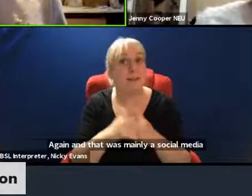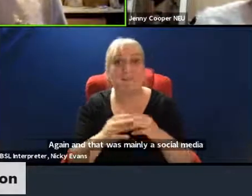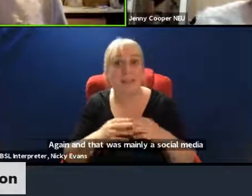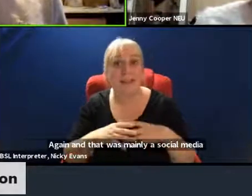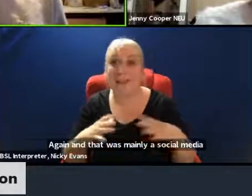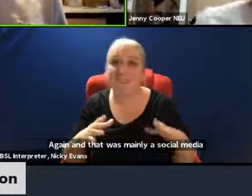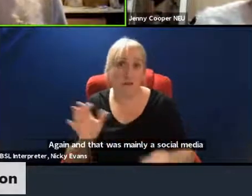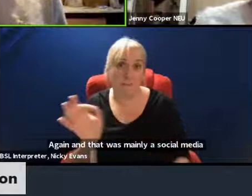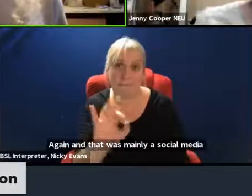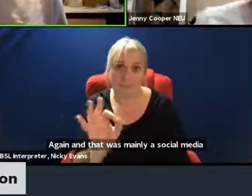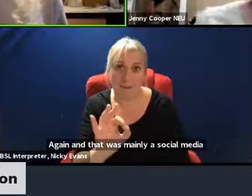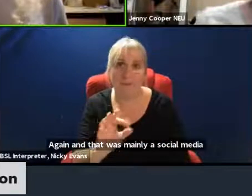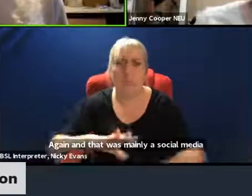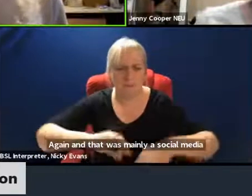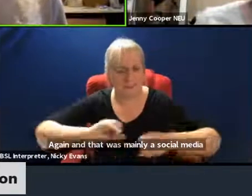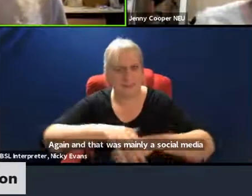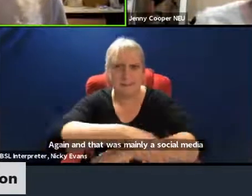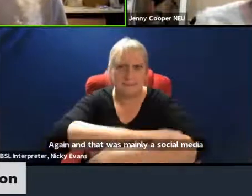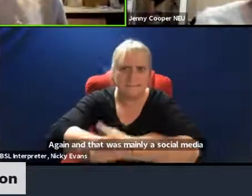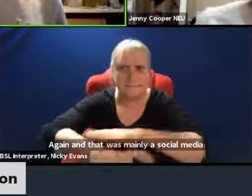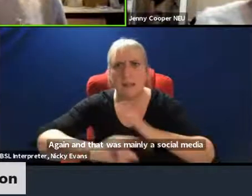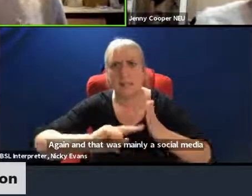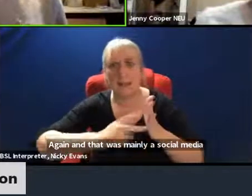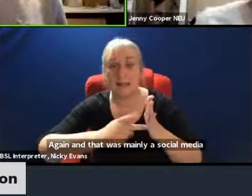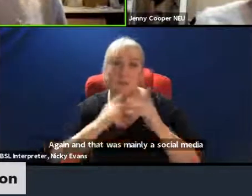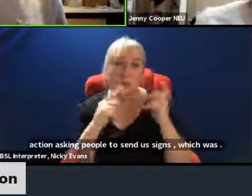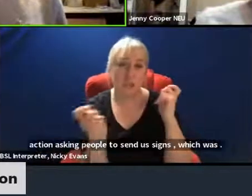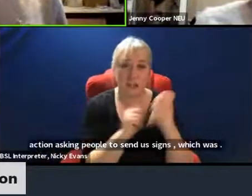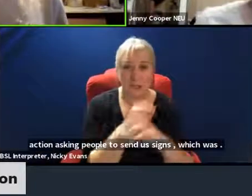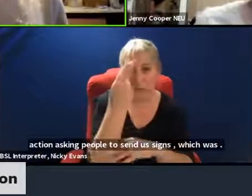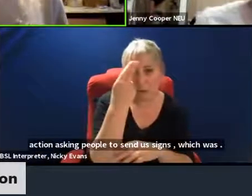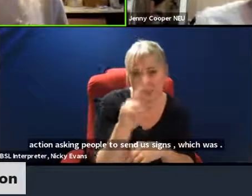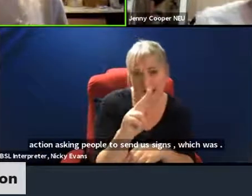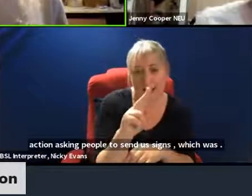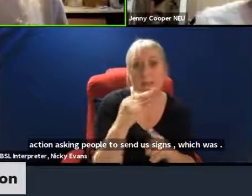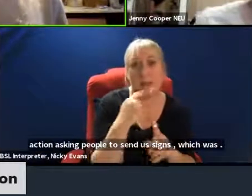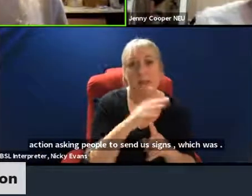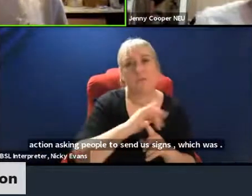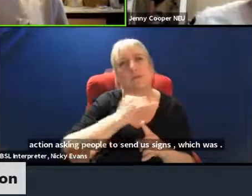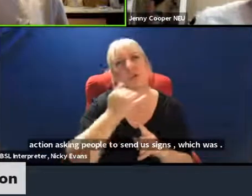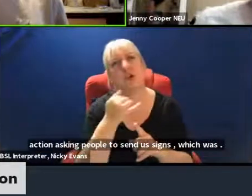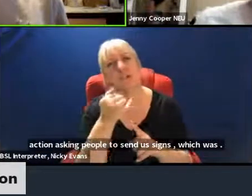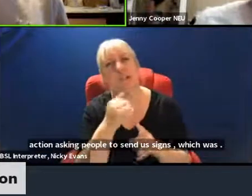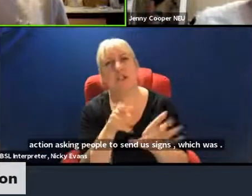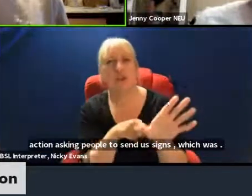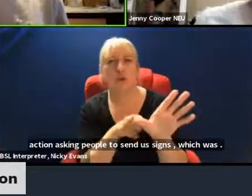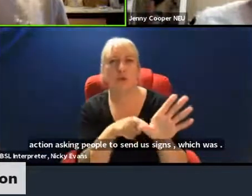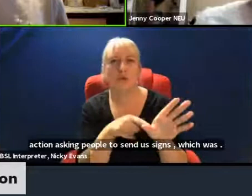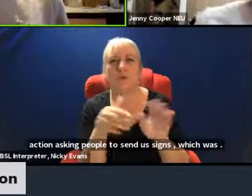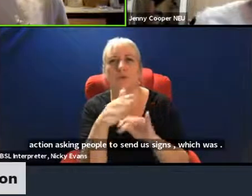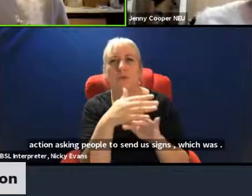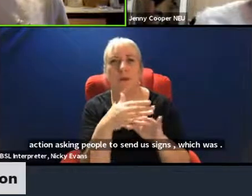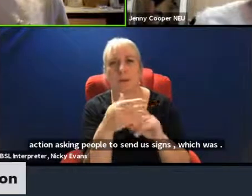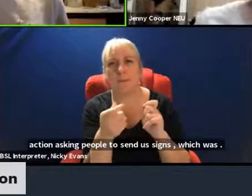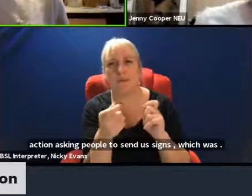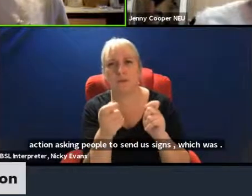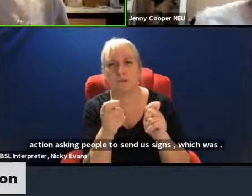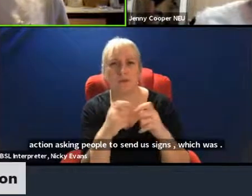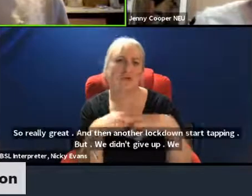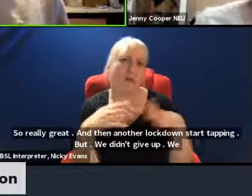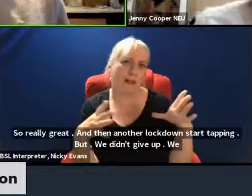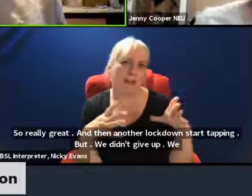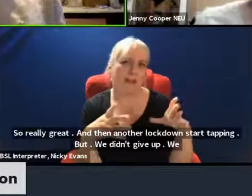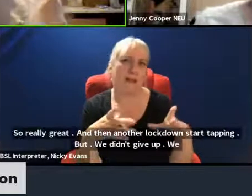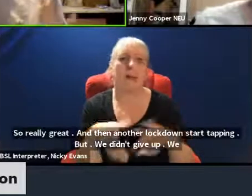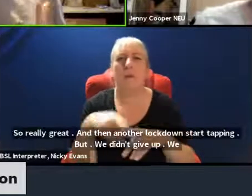got back to planning and in the new year, we changed our name from Scottish Youth Climate Strike to Fridays for Future Scotland. As we felt with